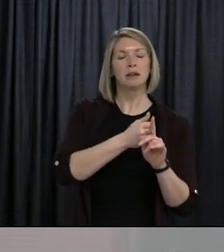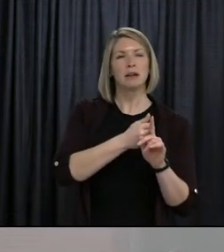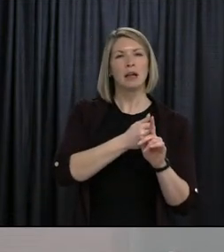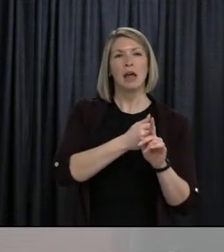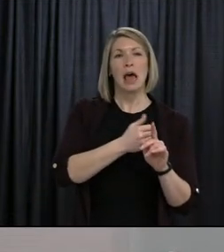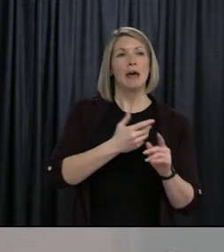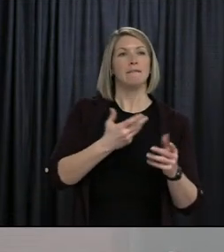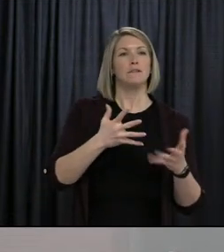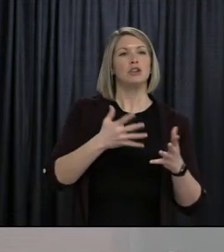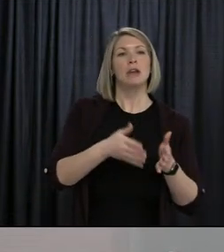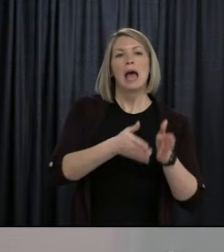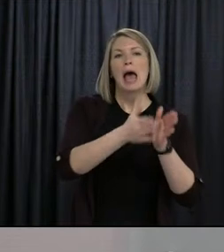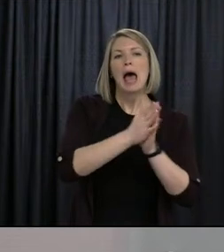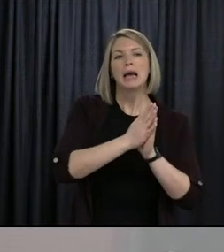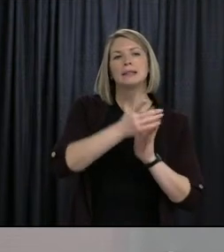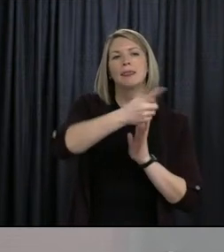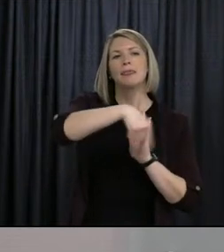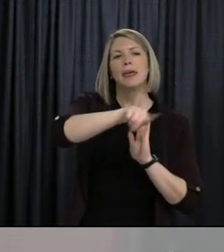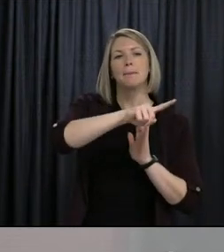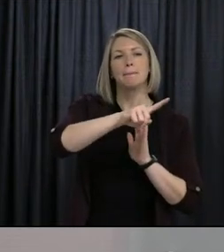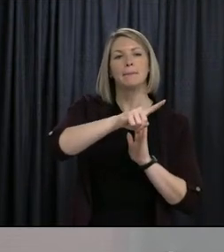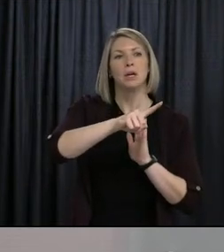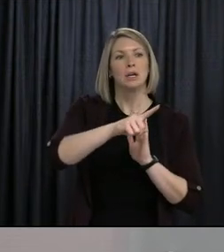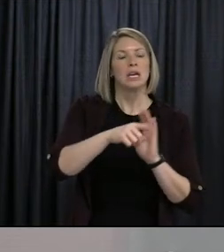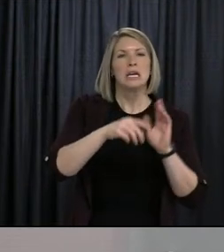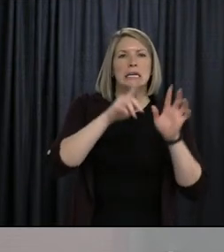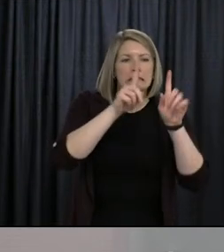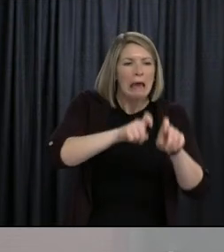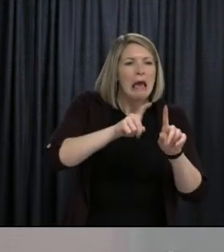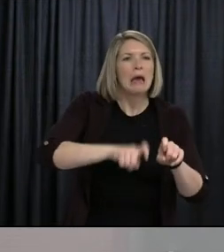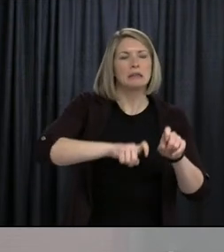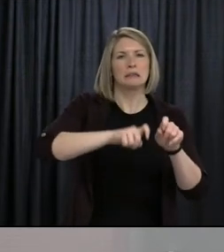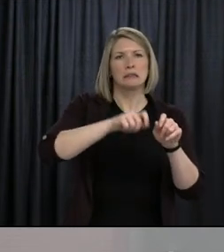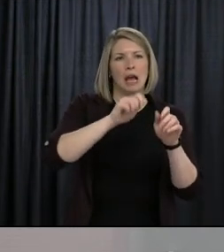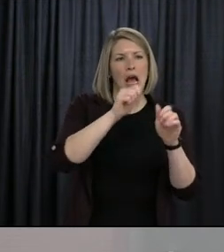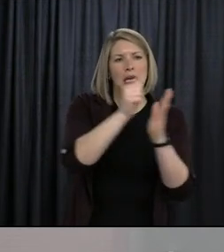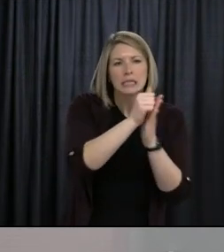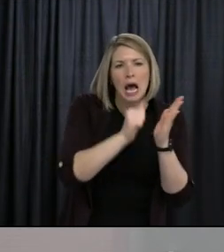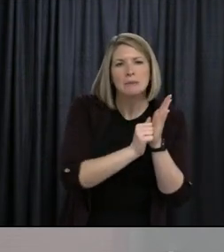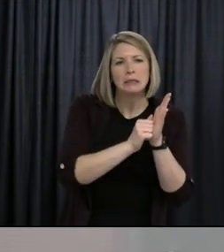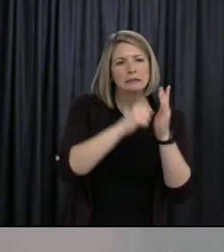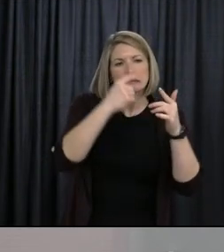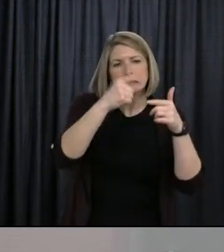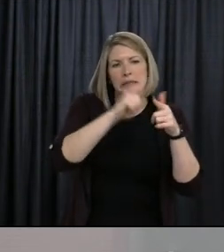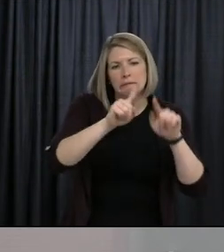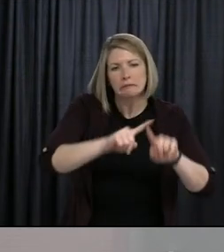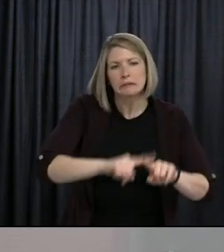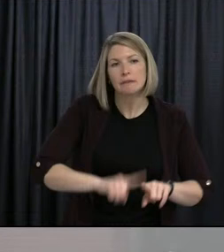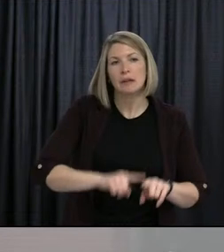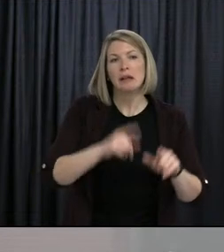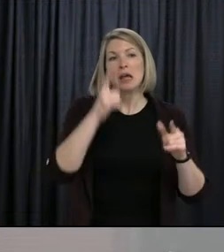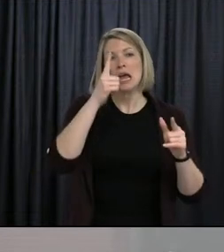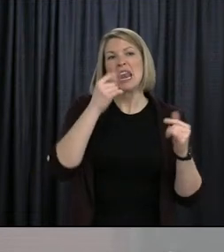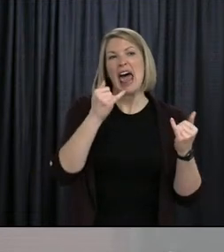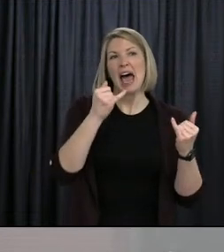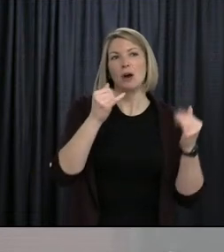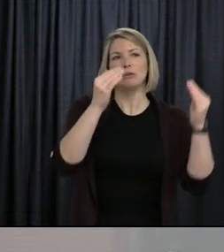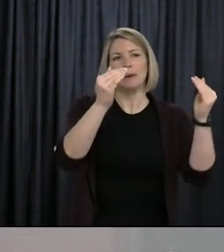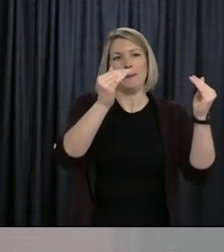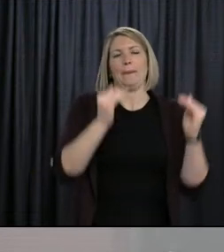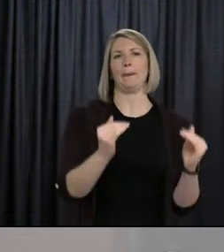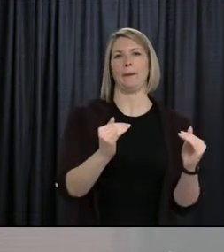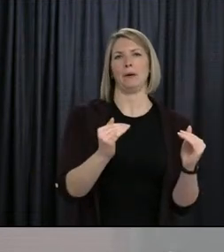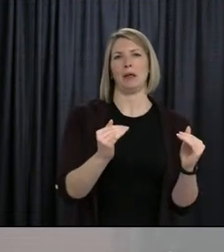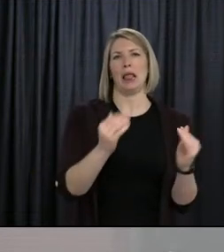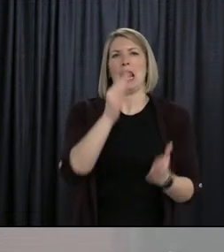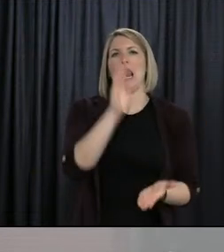the shift here and the pivot and the learning curve for many, or even if it's not just the learning curve, the different, you know, atmosphere